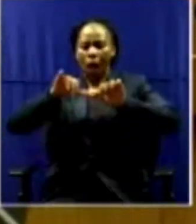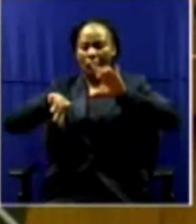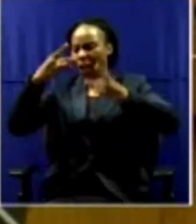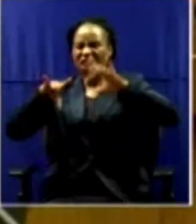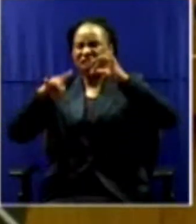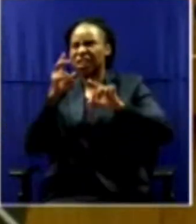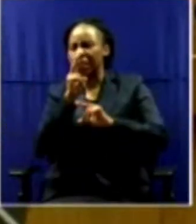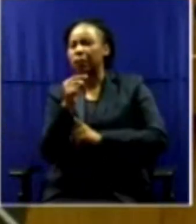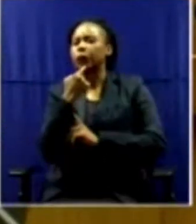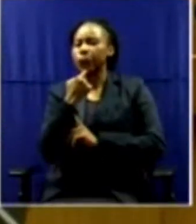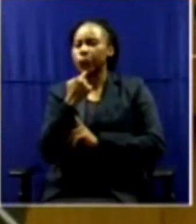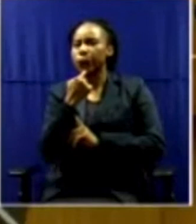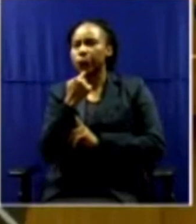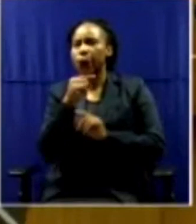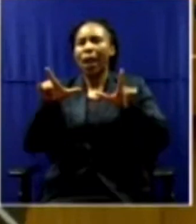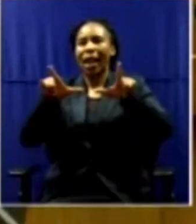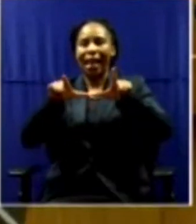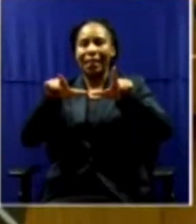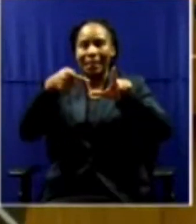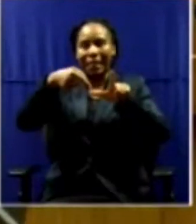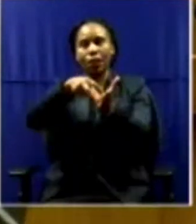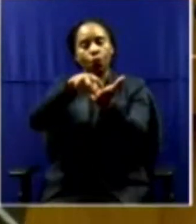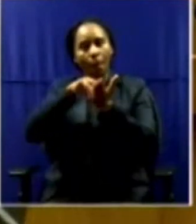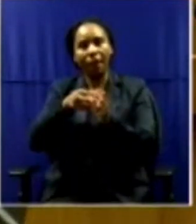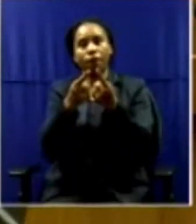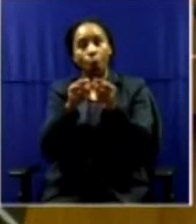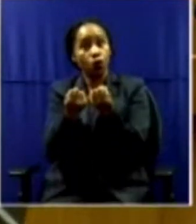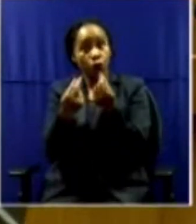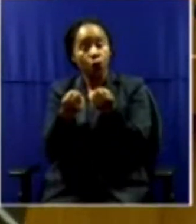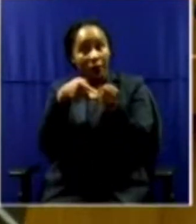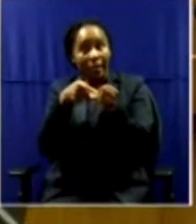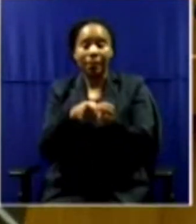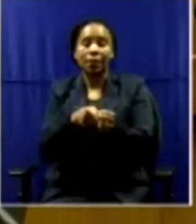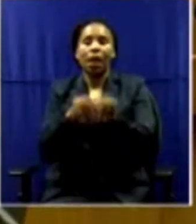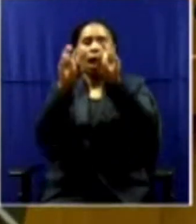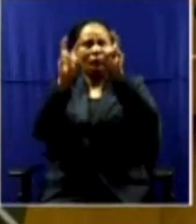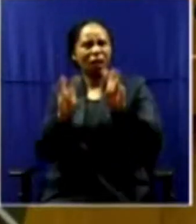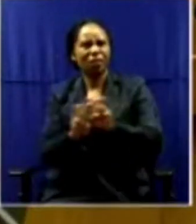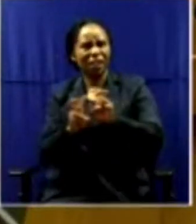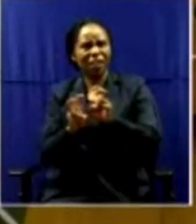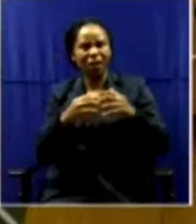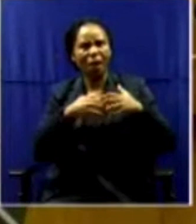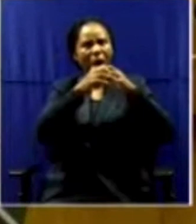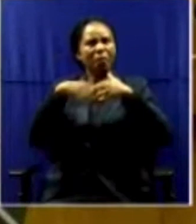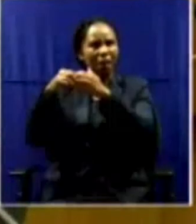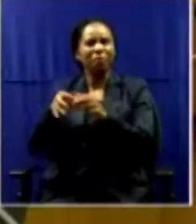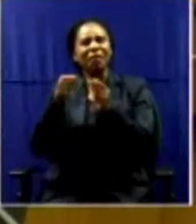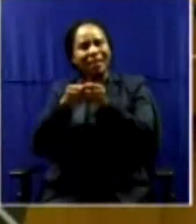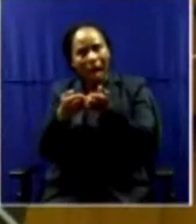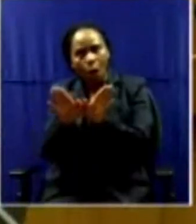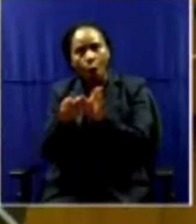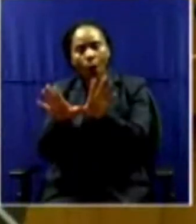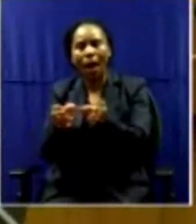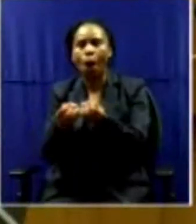licensing requirements for new embedded generation projects could unlock up to 5,000